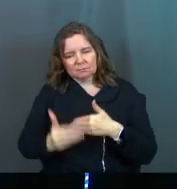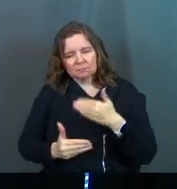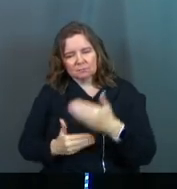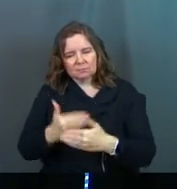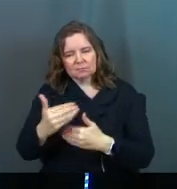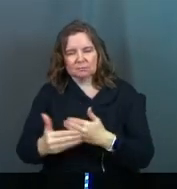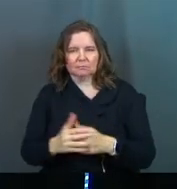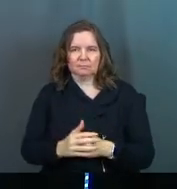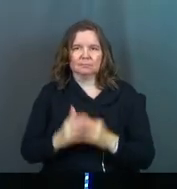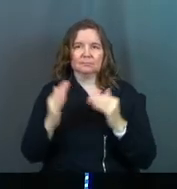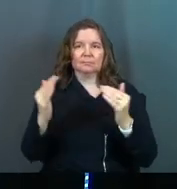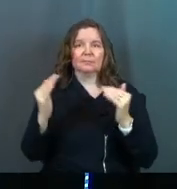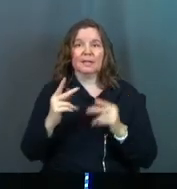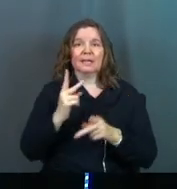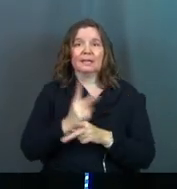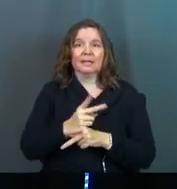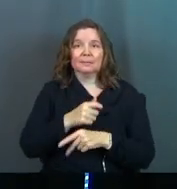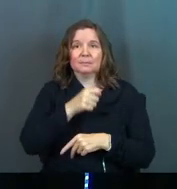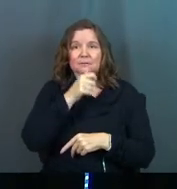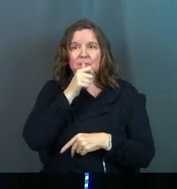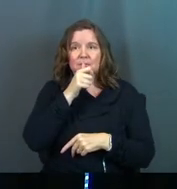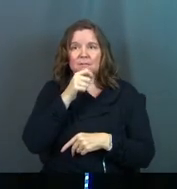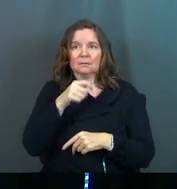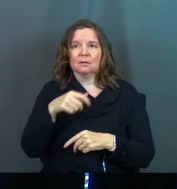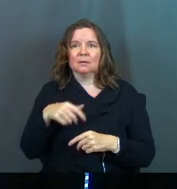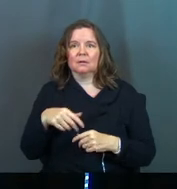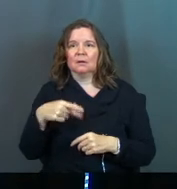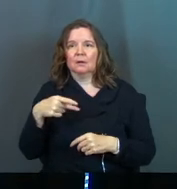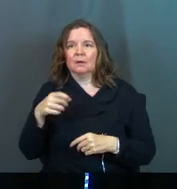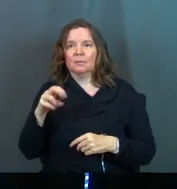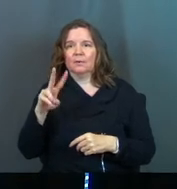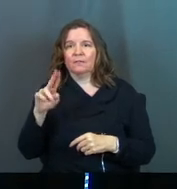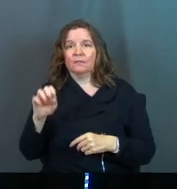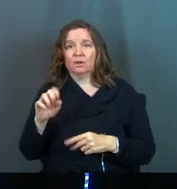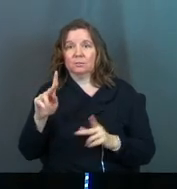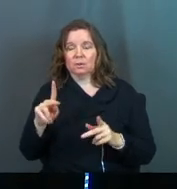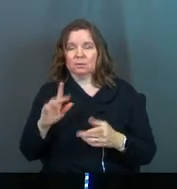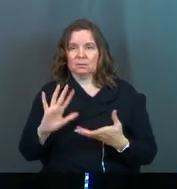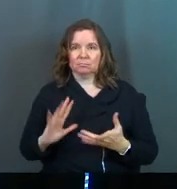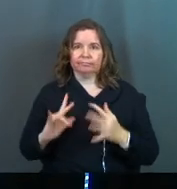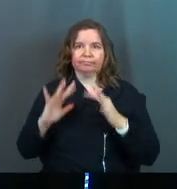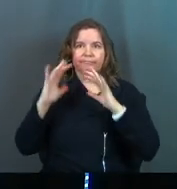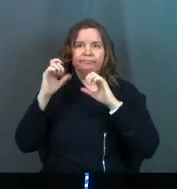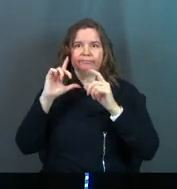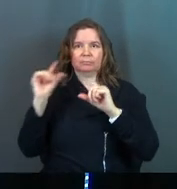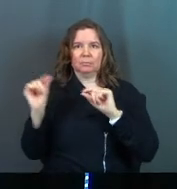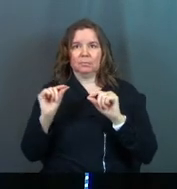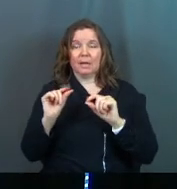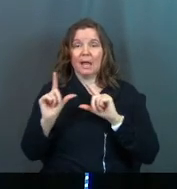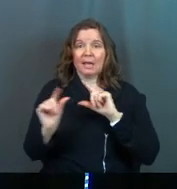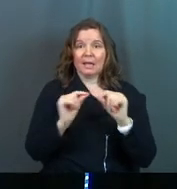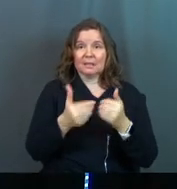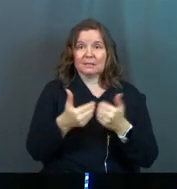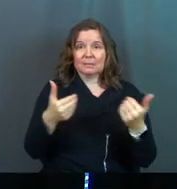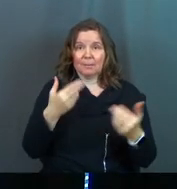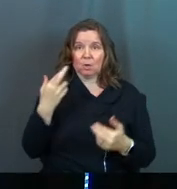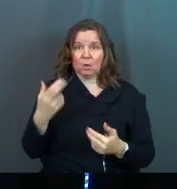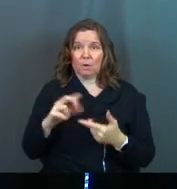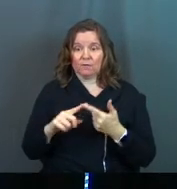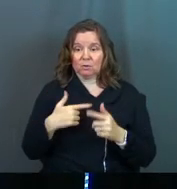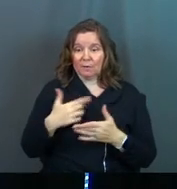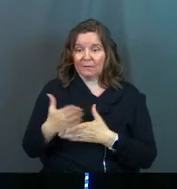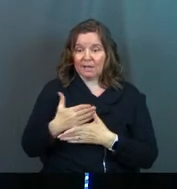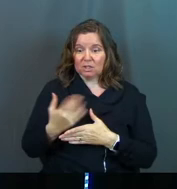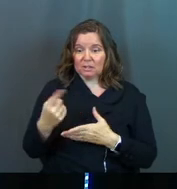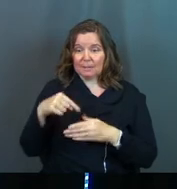We'll get, you know. Next, keeps your secret. A perverse person stirs up conflict. A gossip separates close friends. If I share something